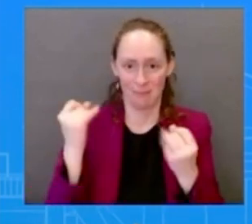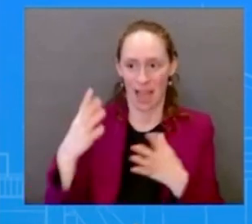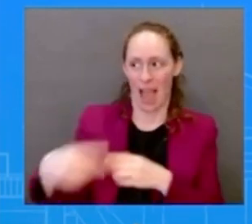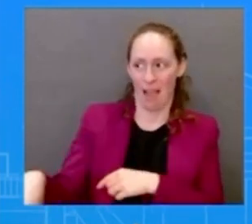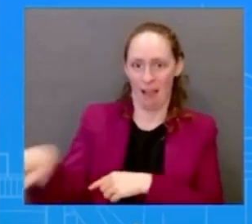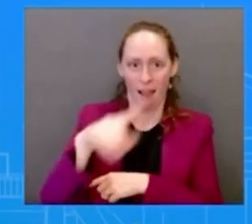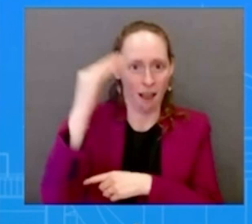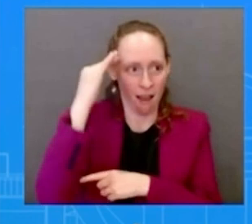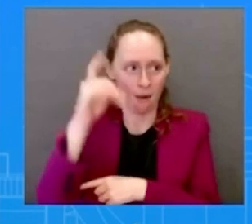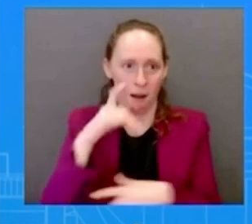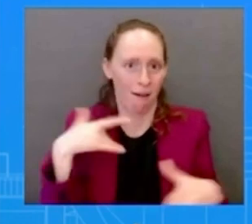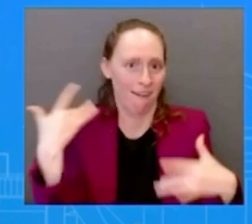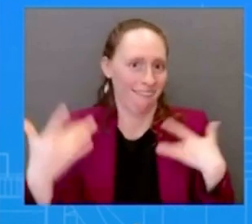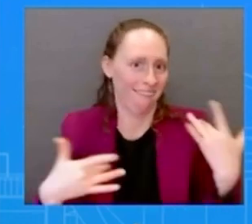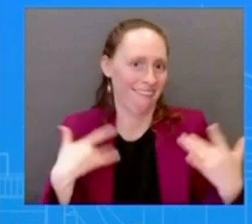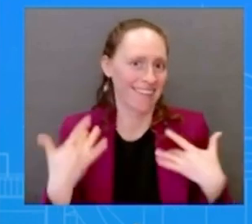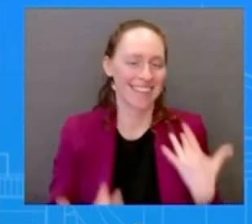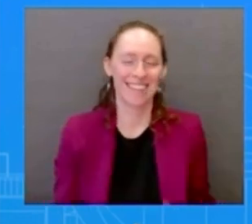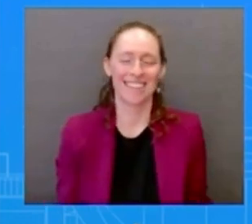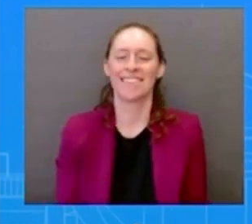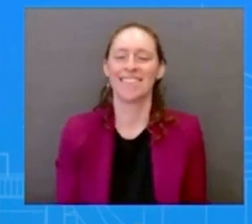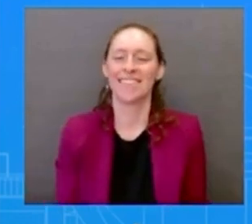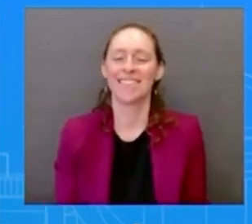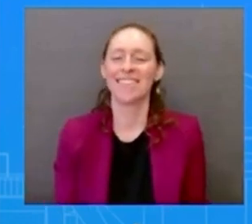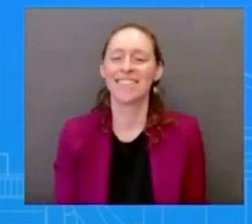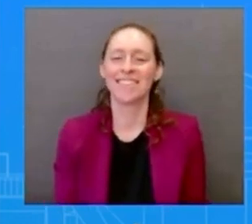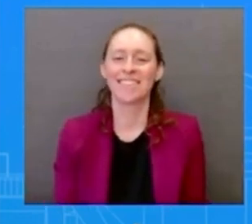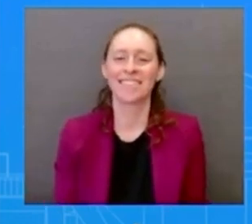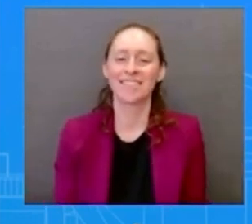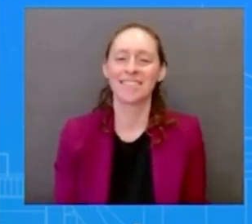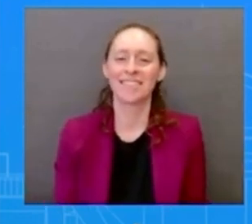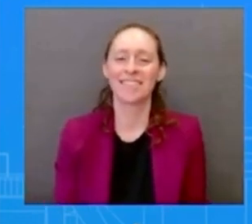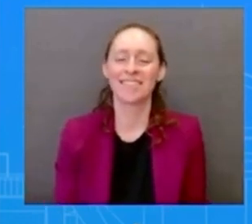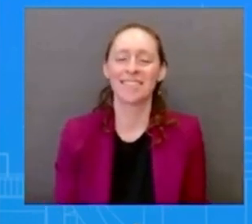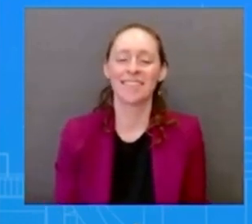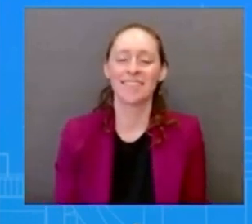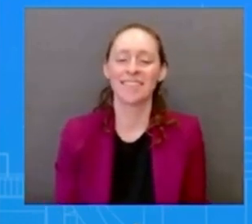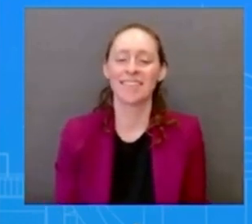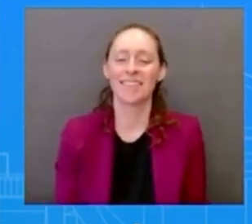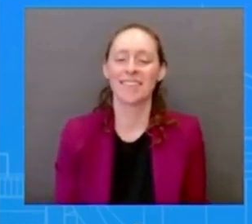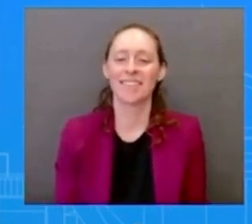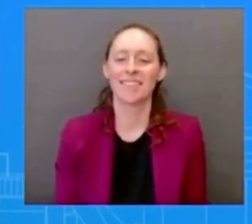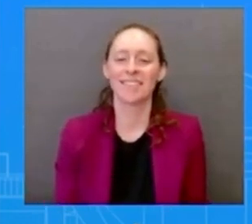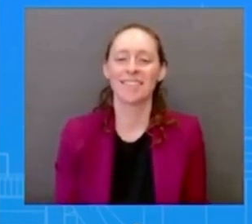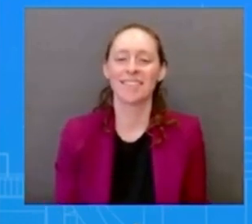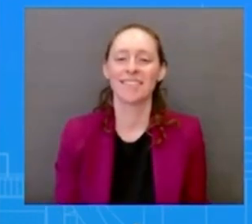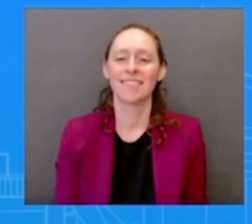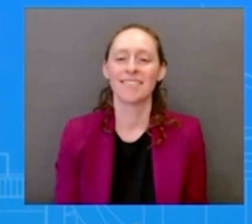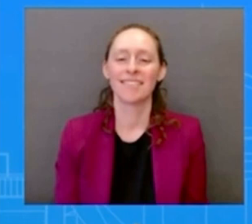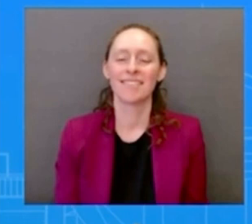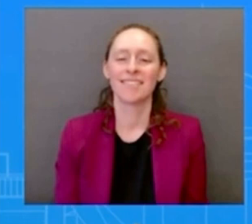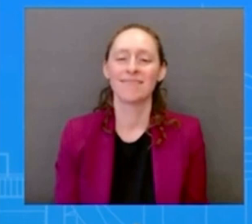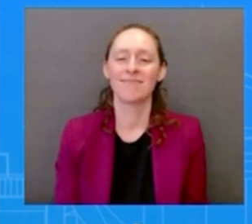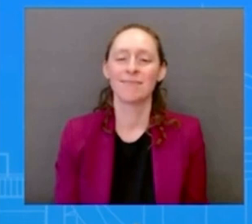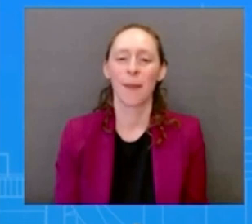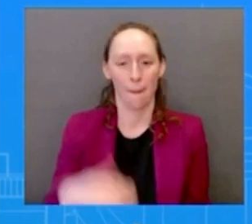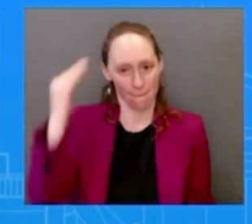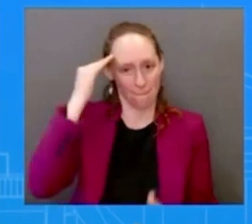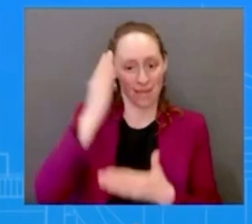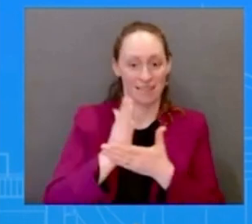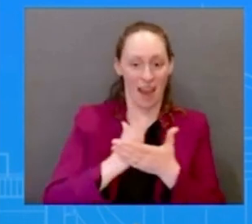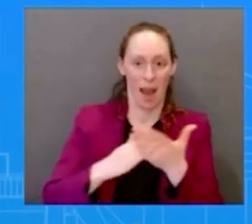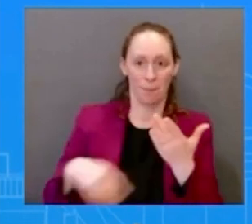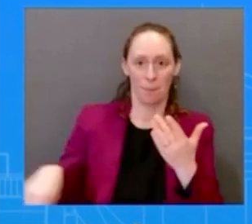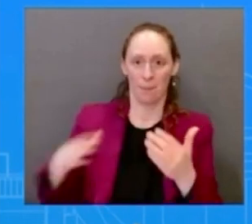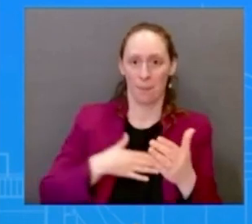but I know a few members of my team are truly excited about that